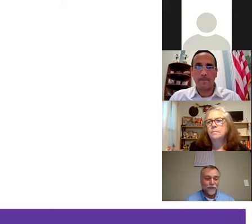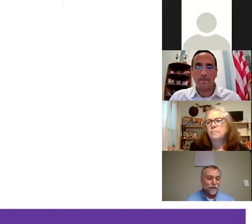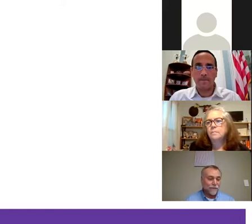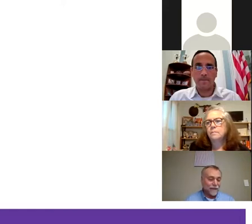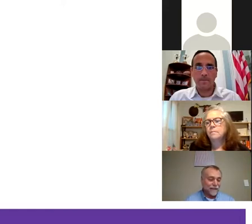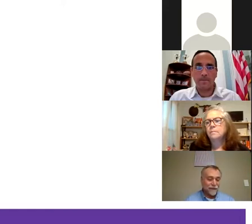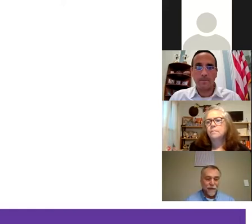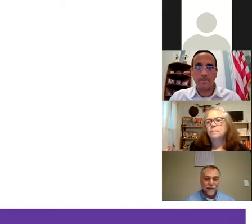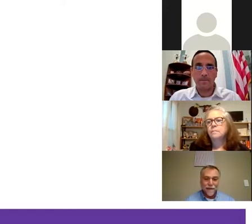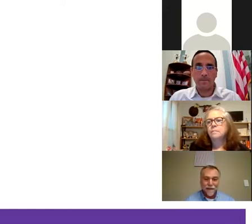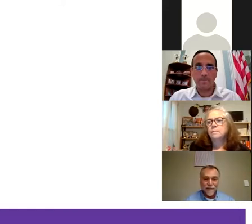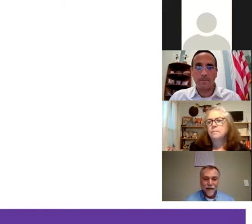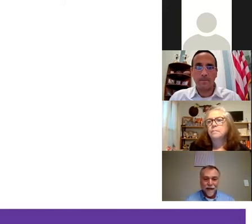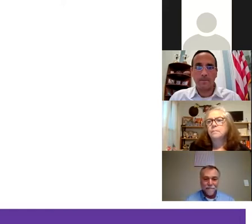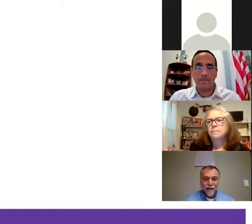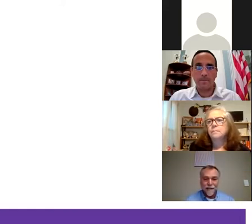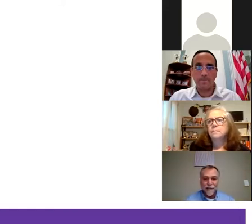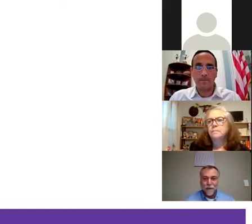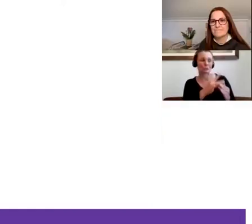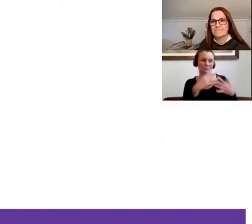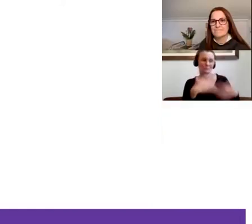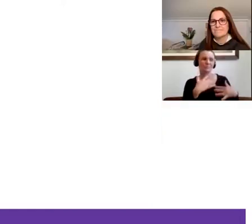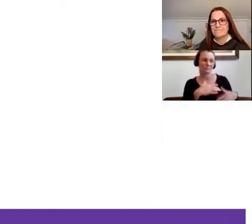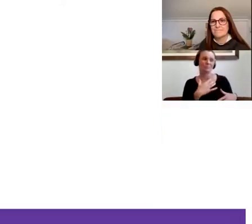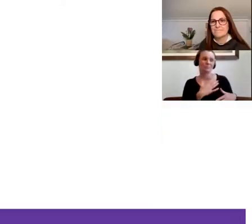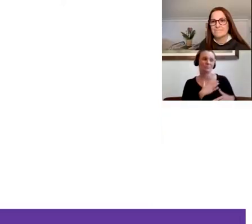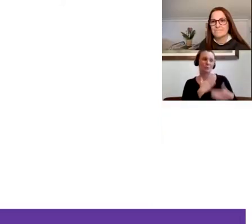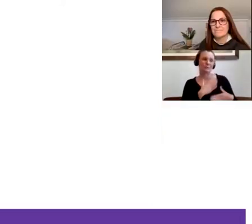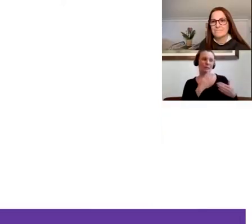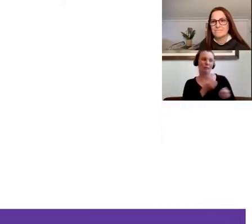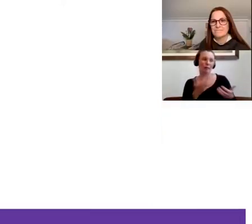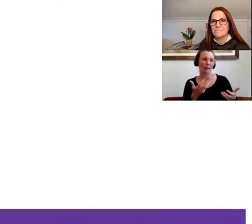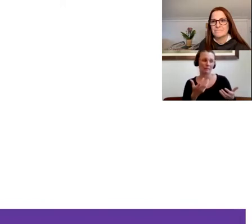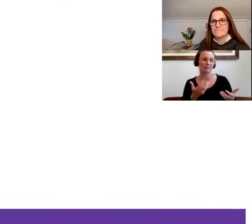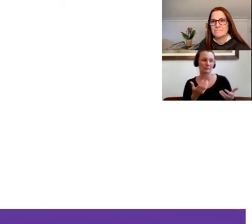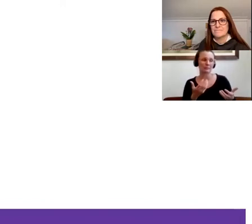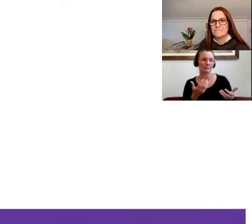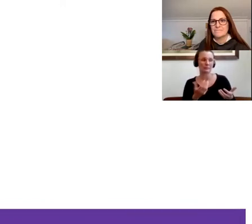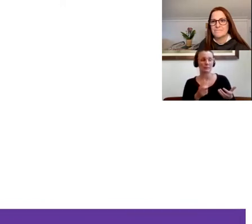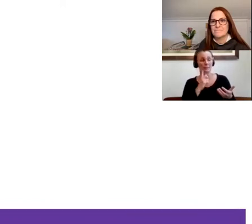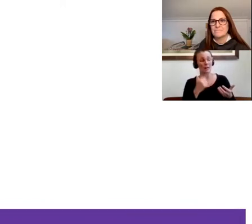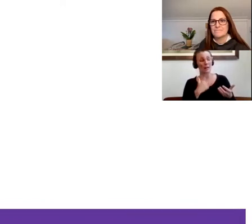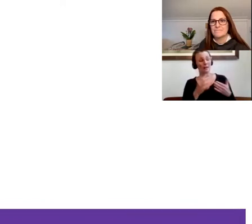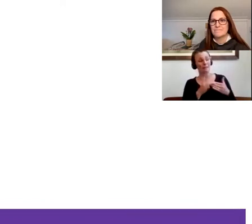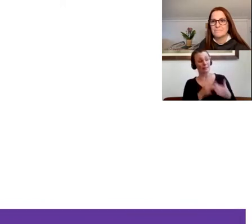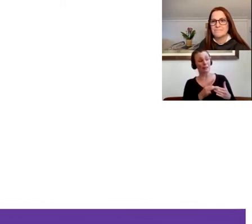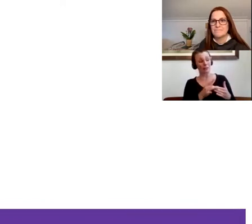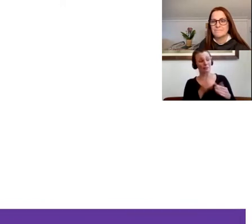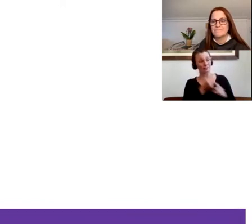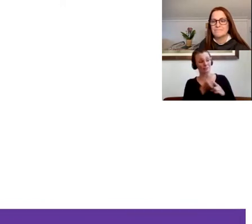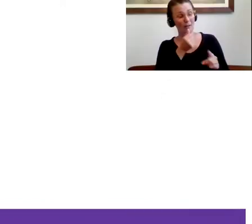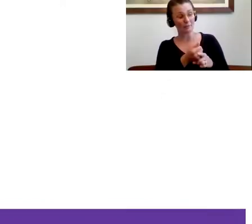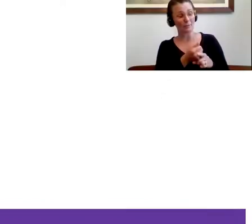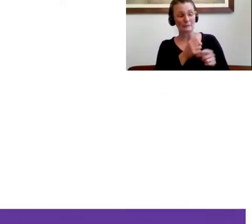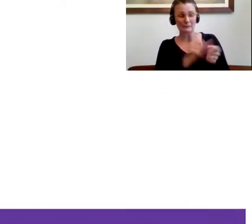for your leadership in this as well. I think we all realize how special it is to have a leader like you being able